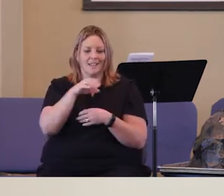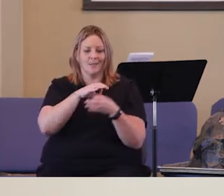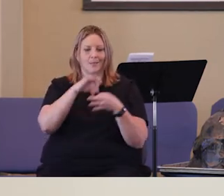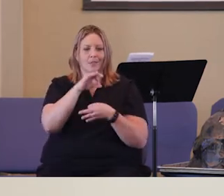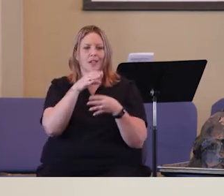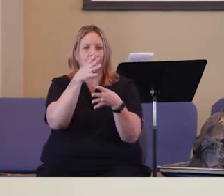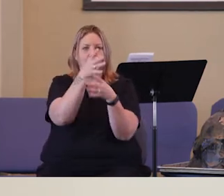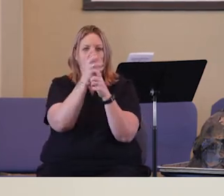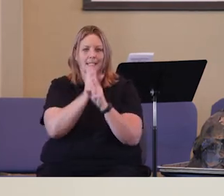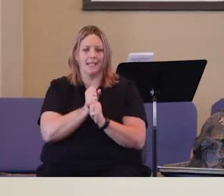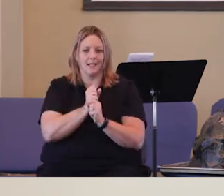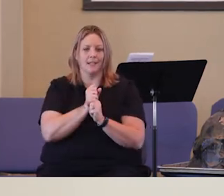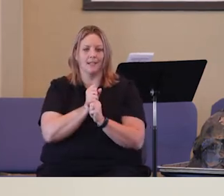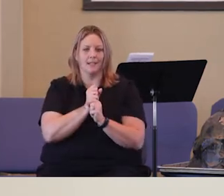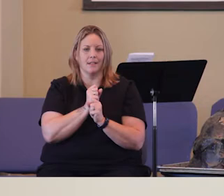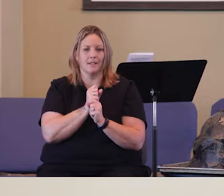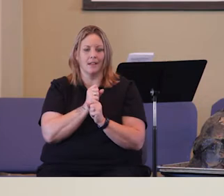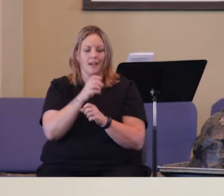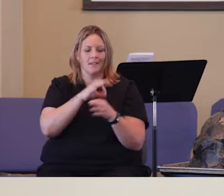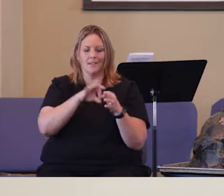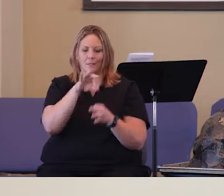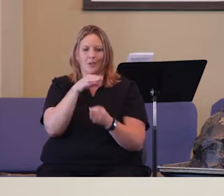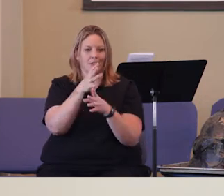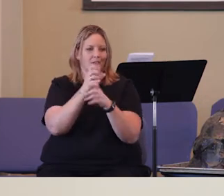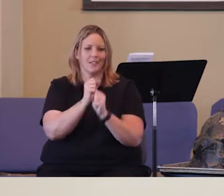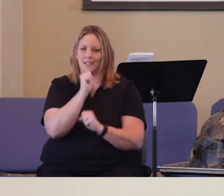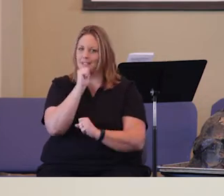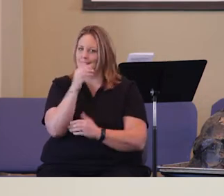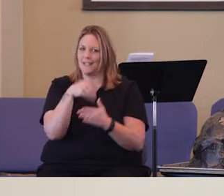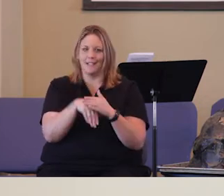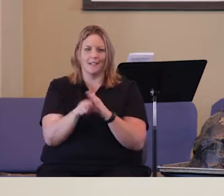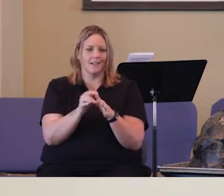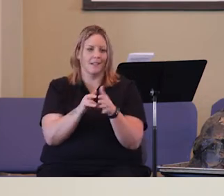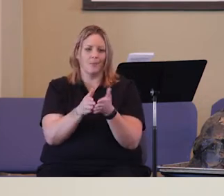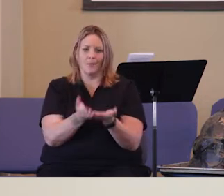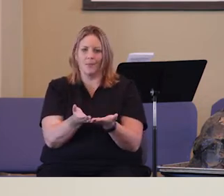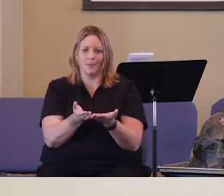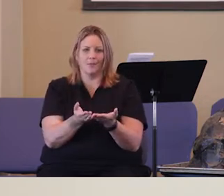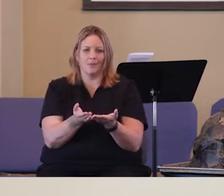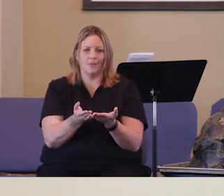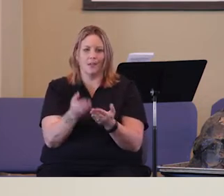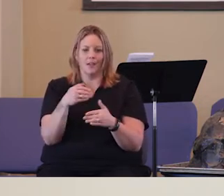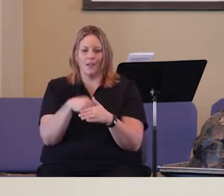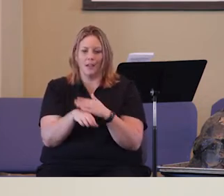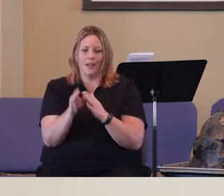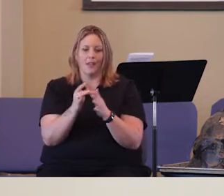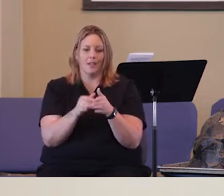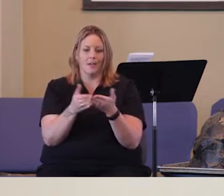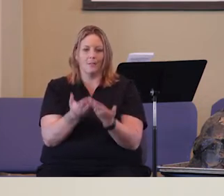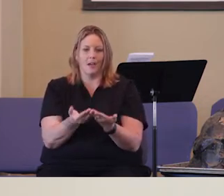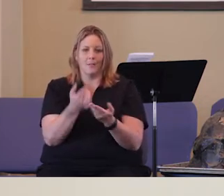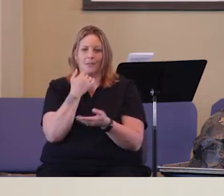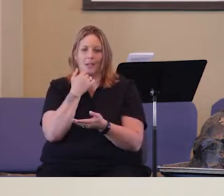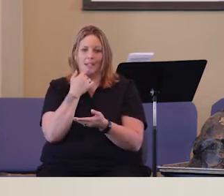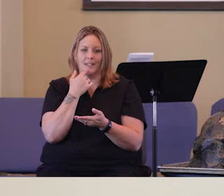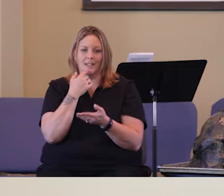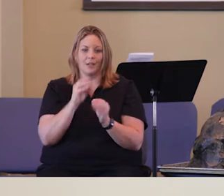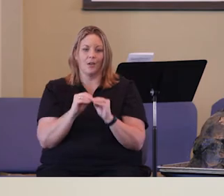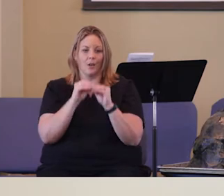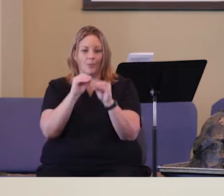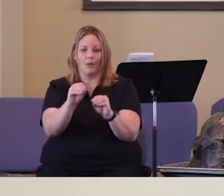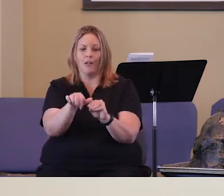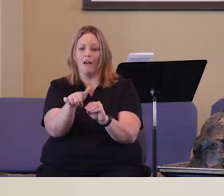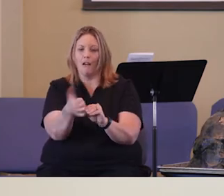we need whatever. And so Israel had the spirit of taking. And the spirit of taking is not in the Bible.